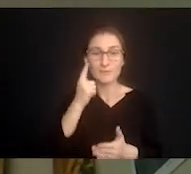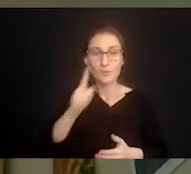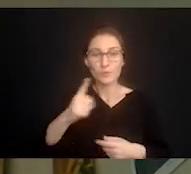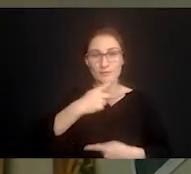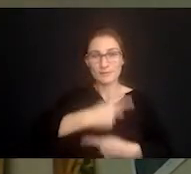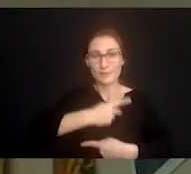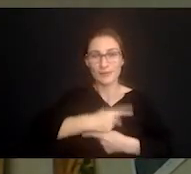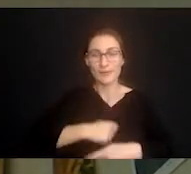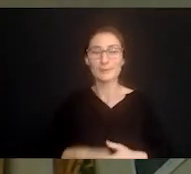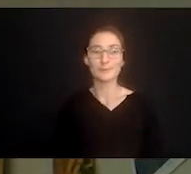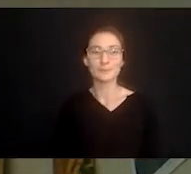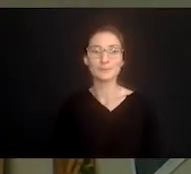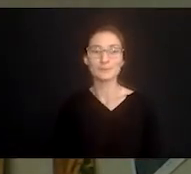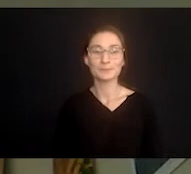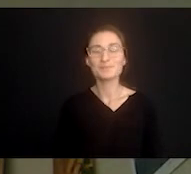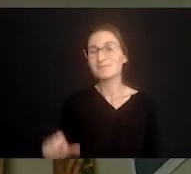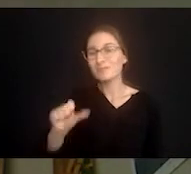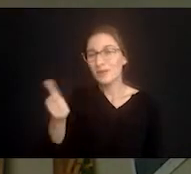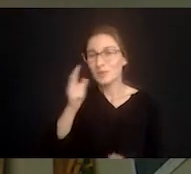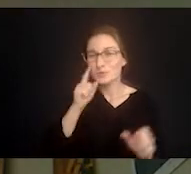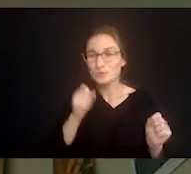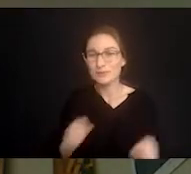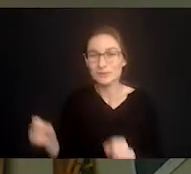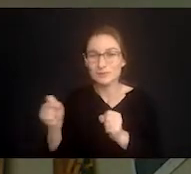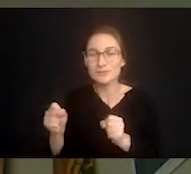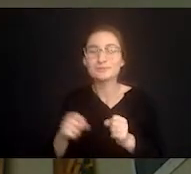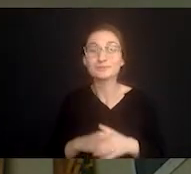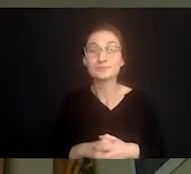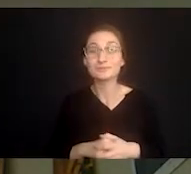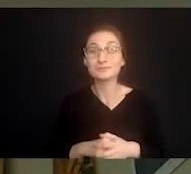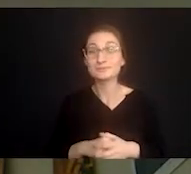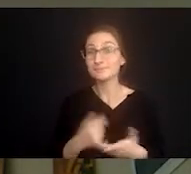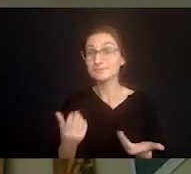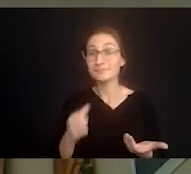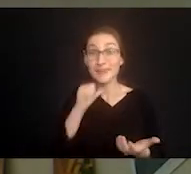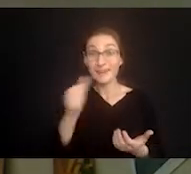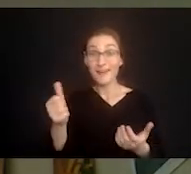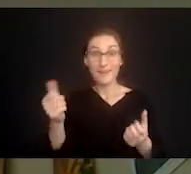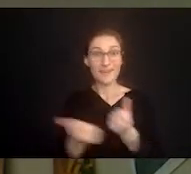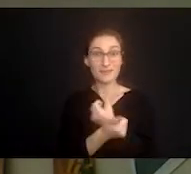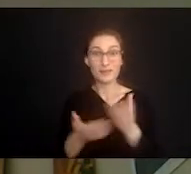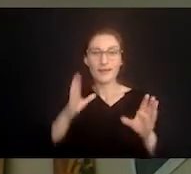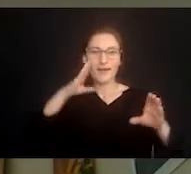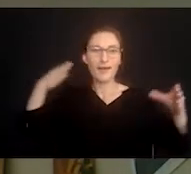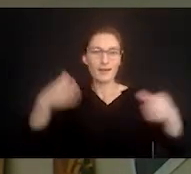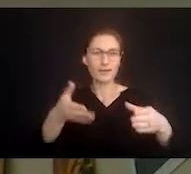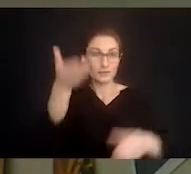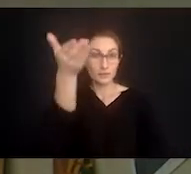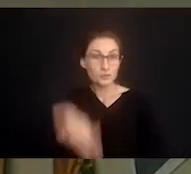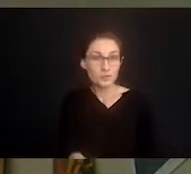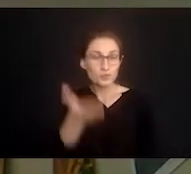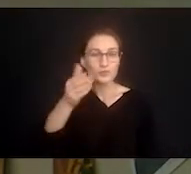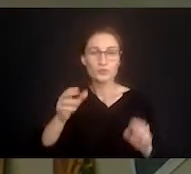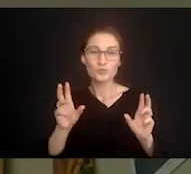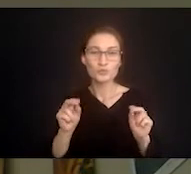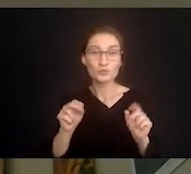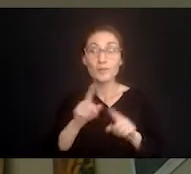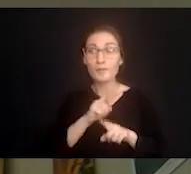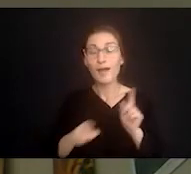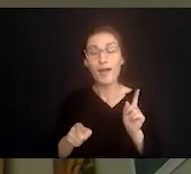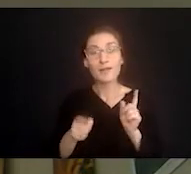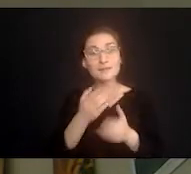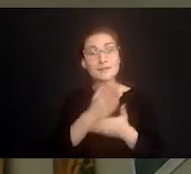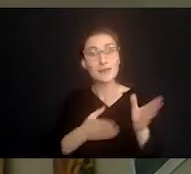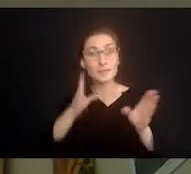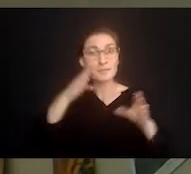another one is remember that while it's not all about you it is in part about you if you go down everyone